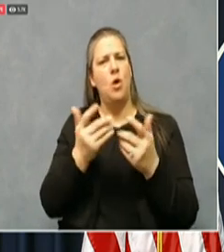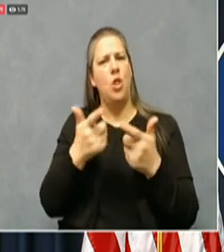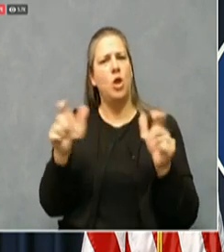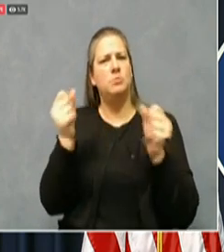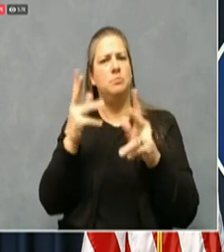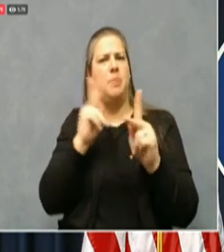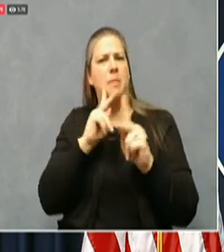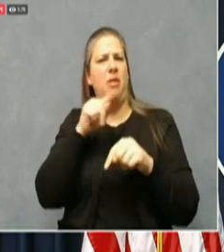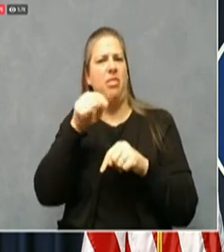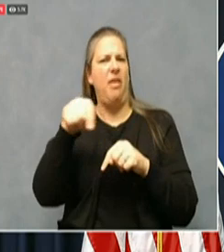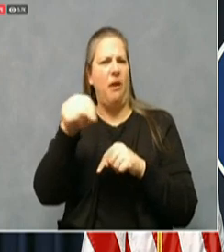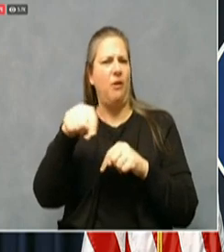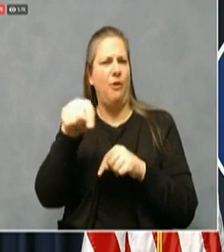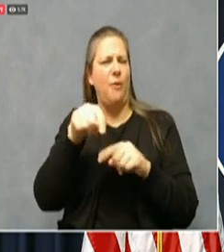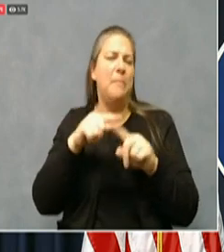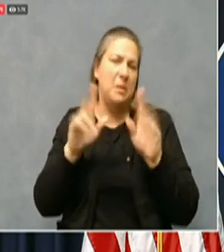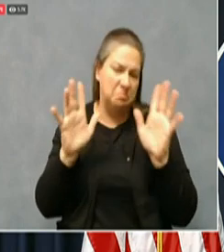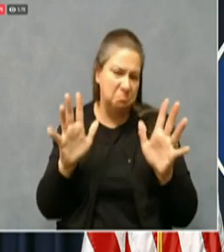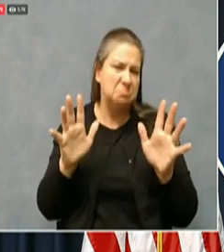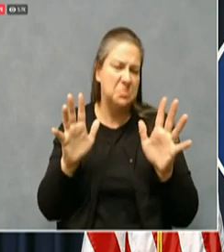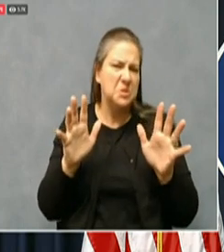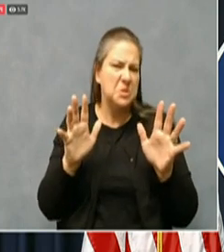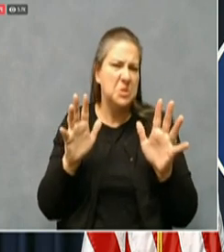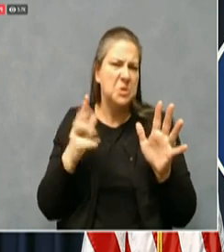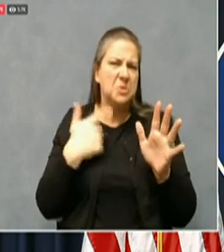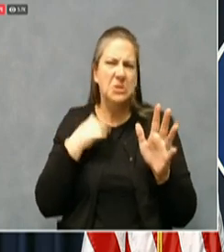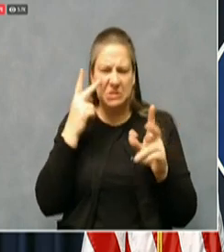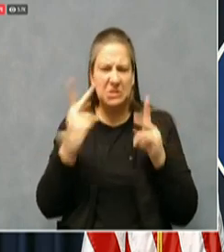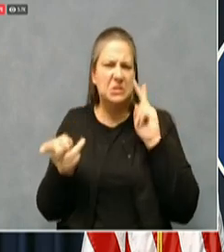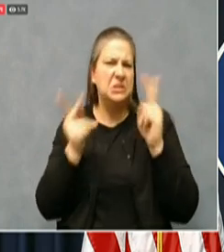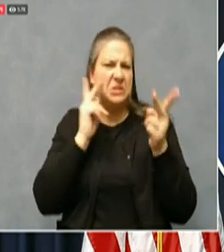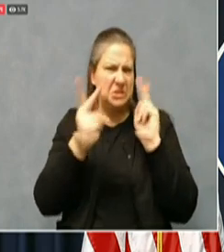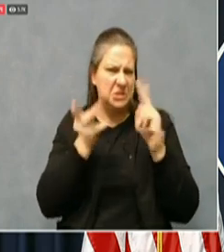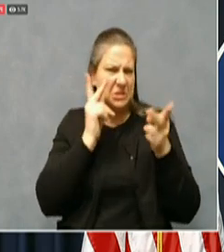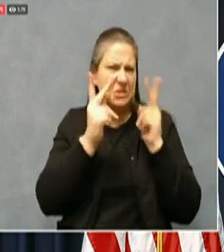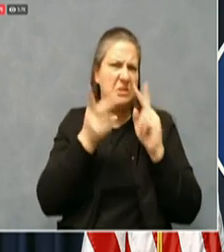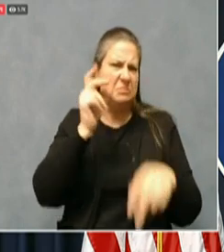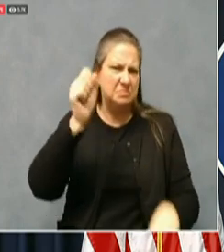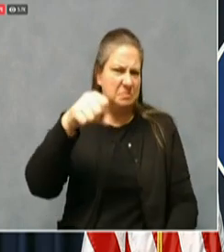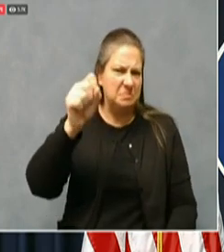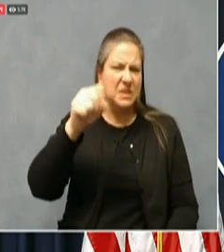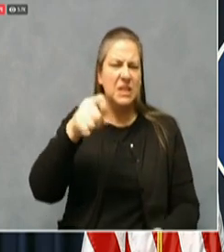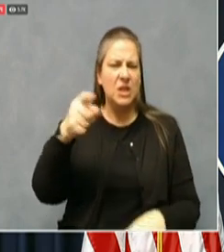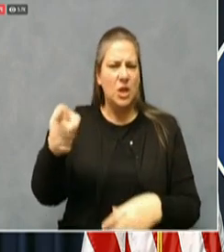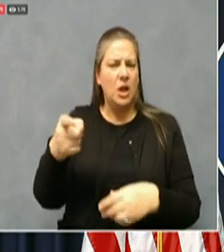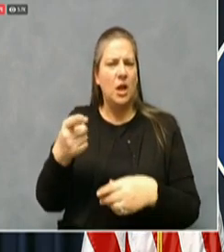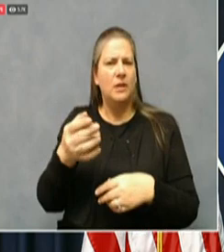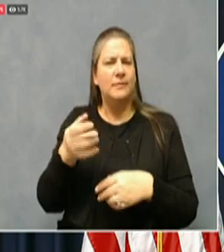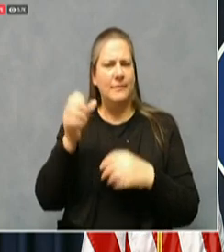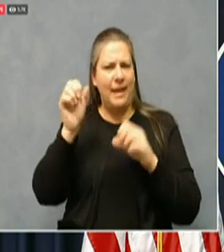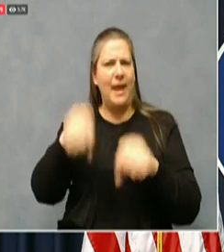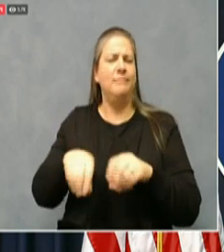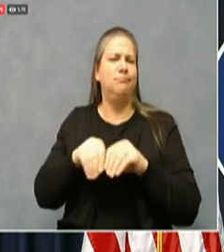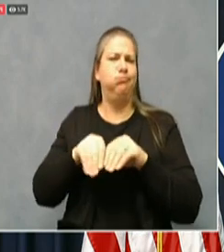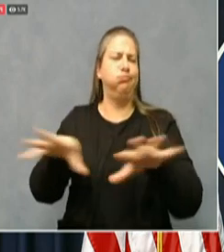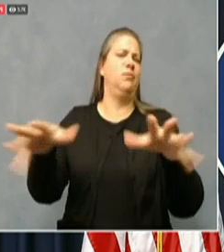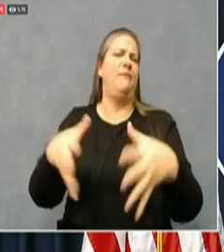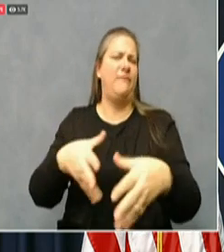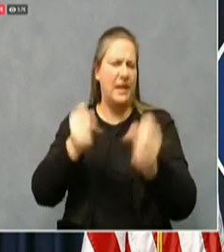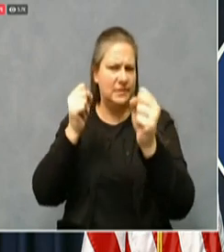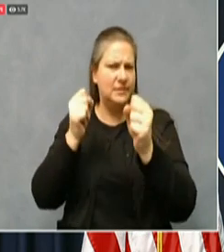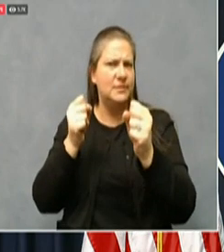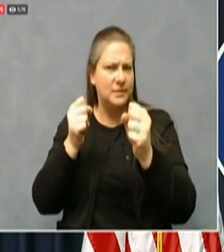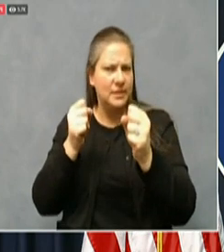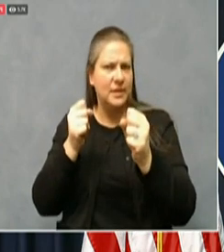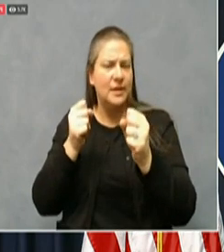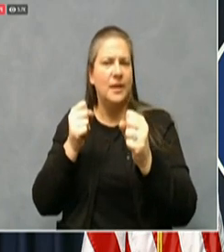we've seen these. I mean, we have seen it it grow very quickly in certain counties and then it'll lessen a little bit